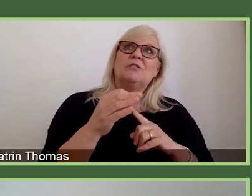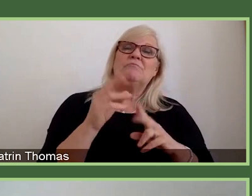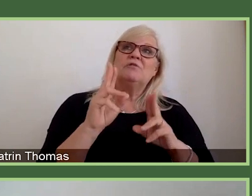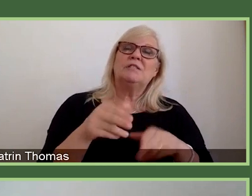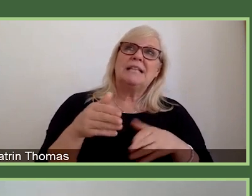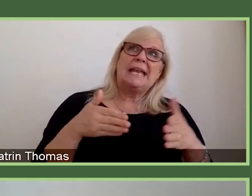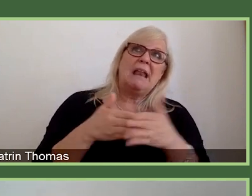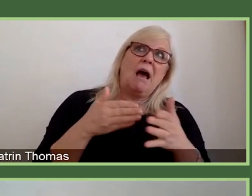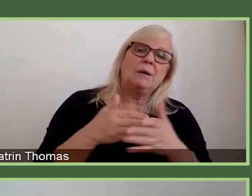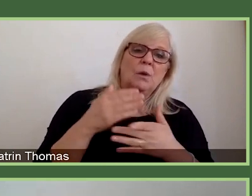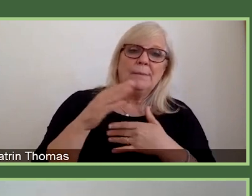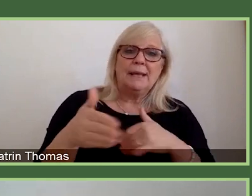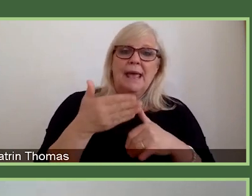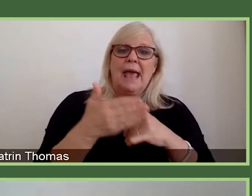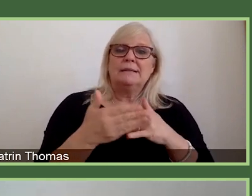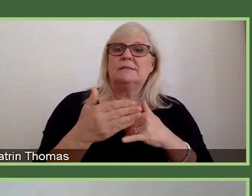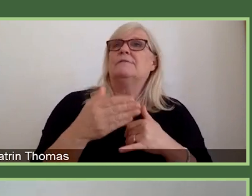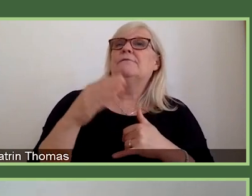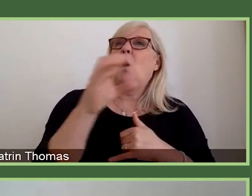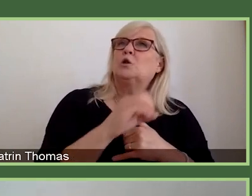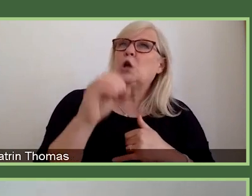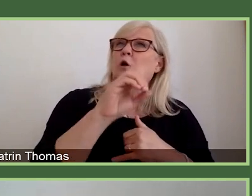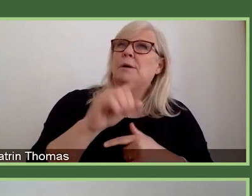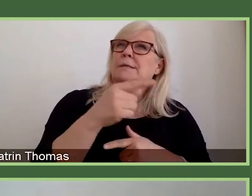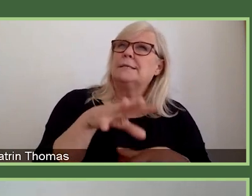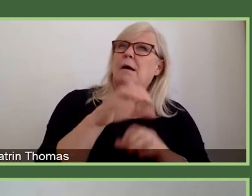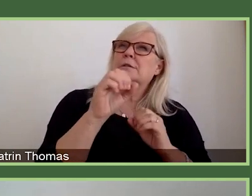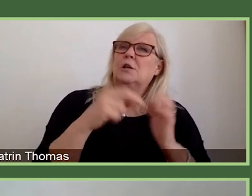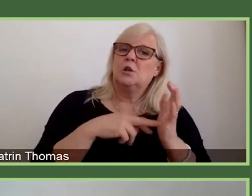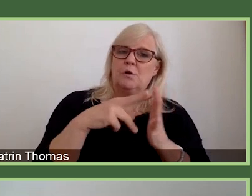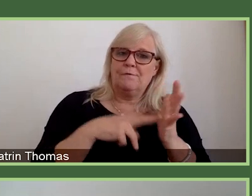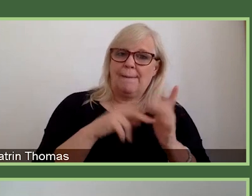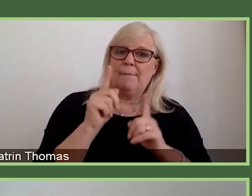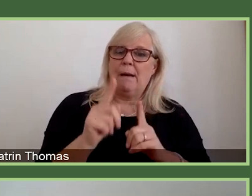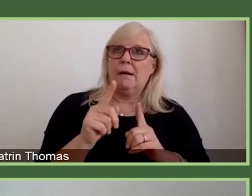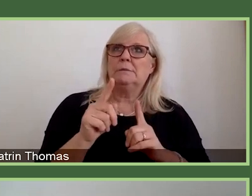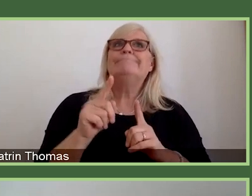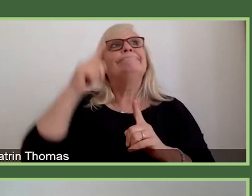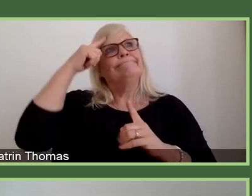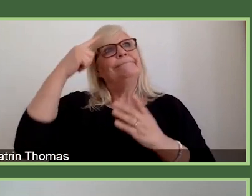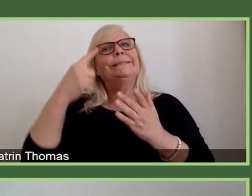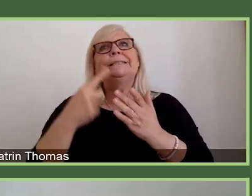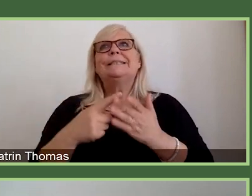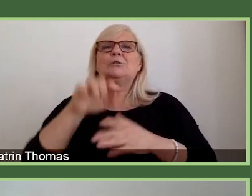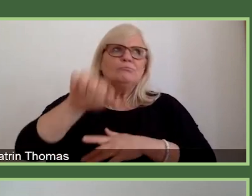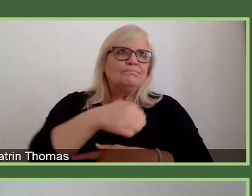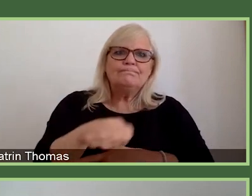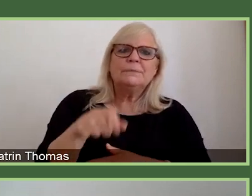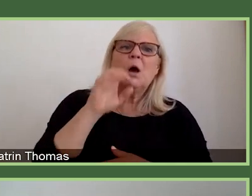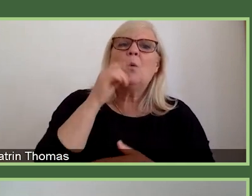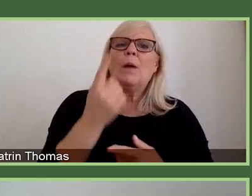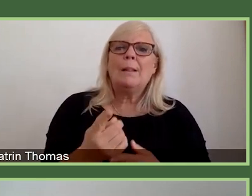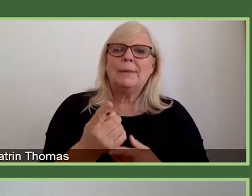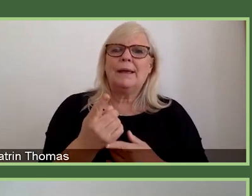November. And the first decisions will be at the end of April or May next year, 2022.